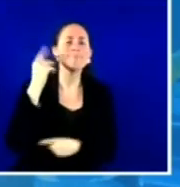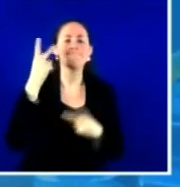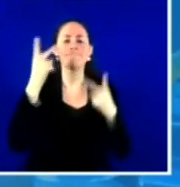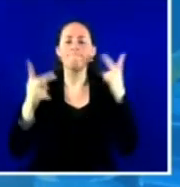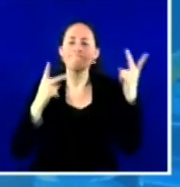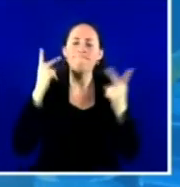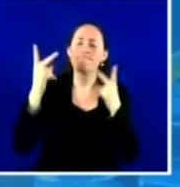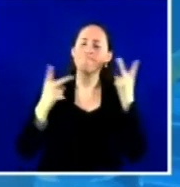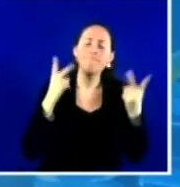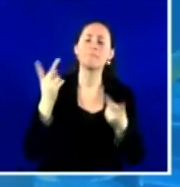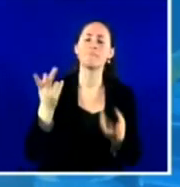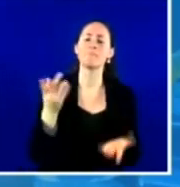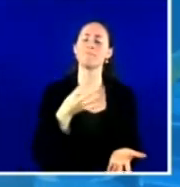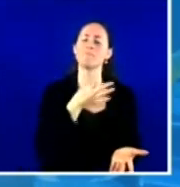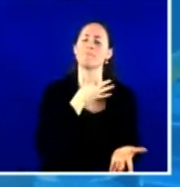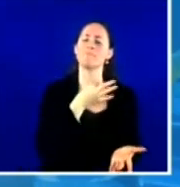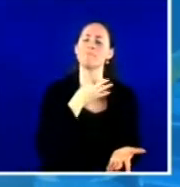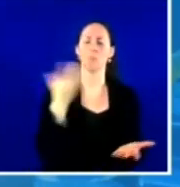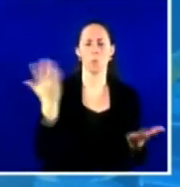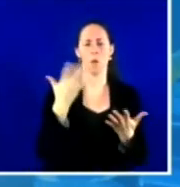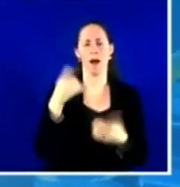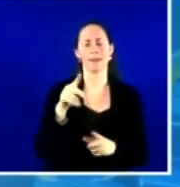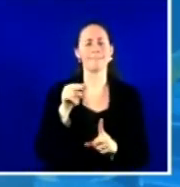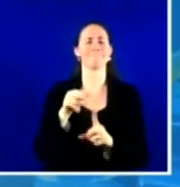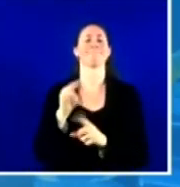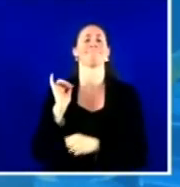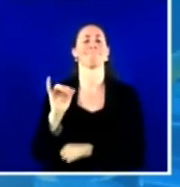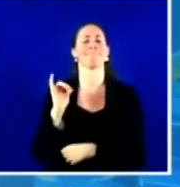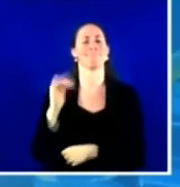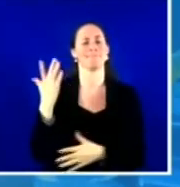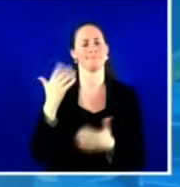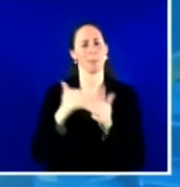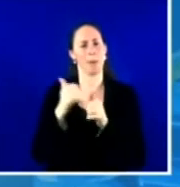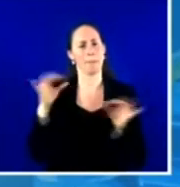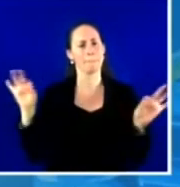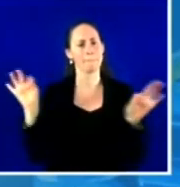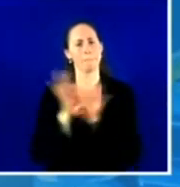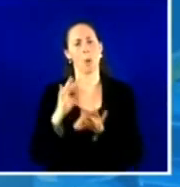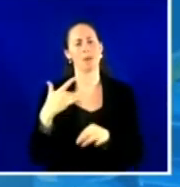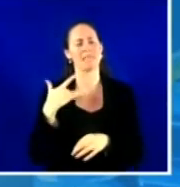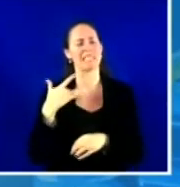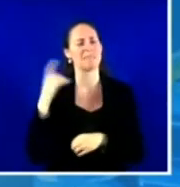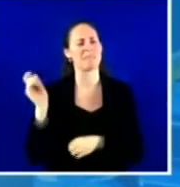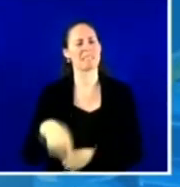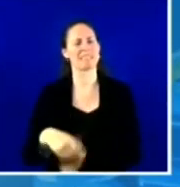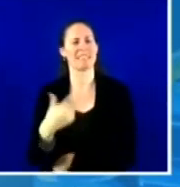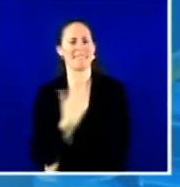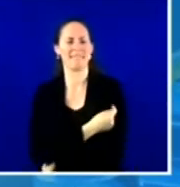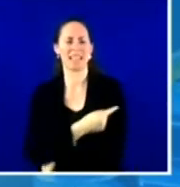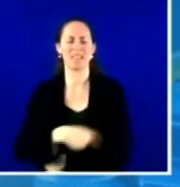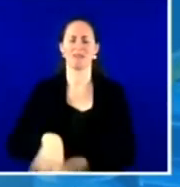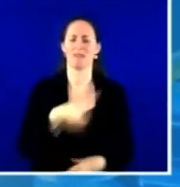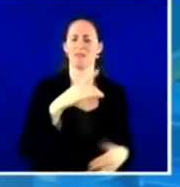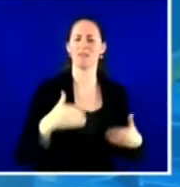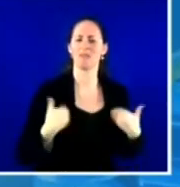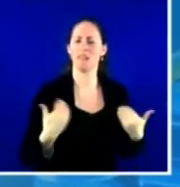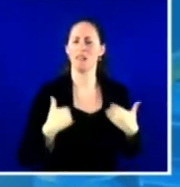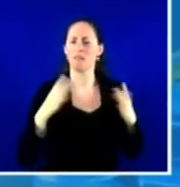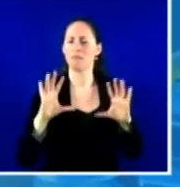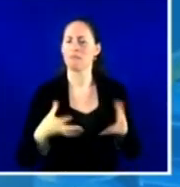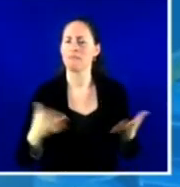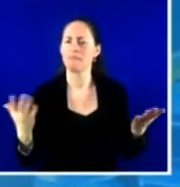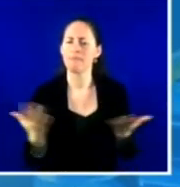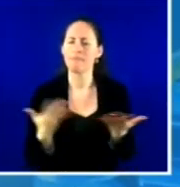reasons for adolescents to get vaccinated? And in this regard, what have you seen with